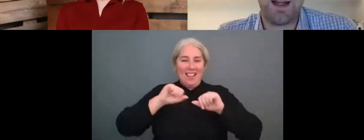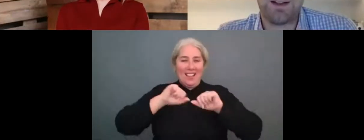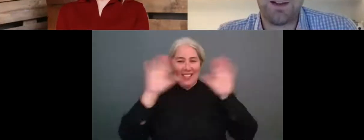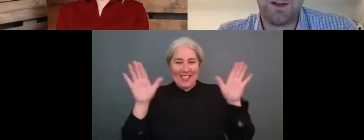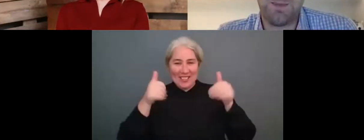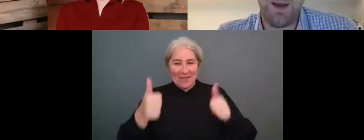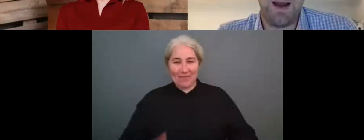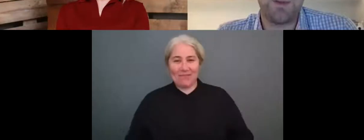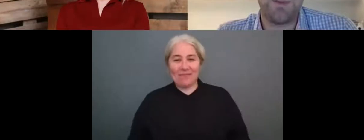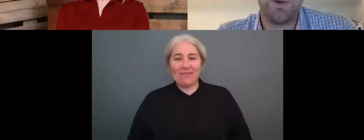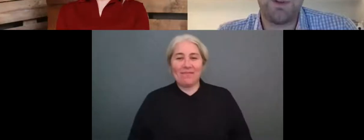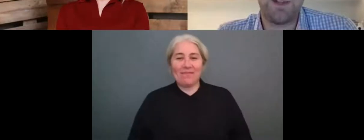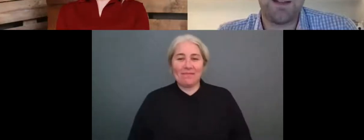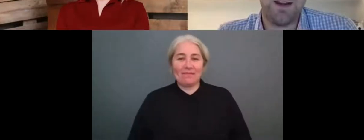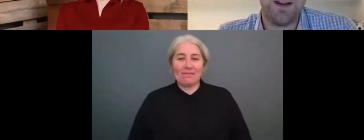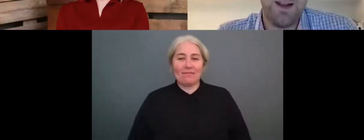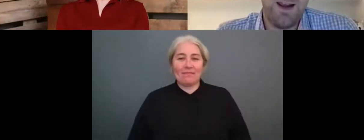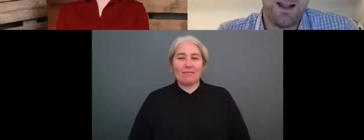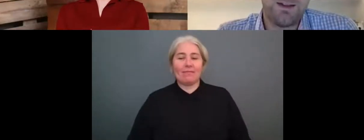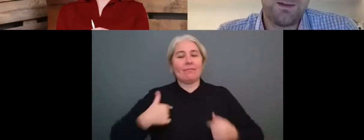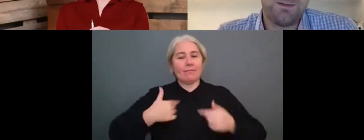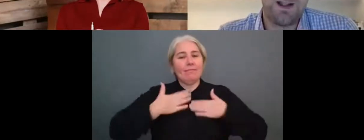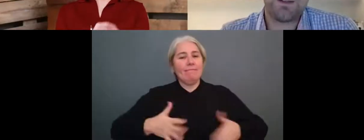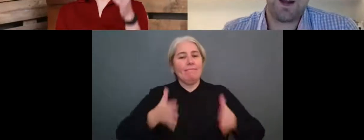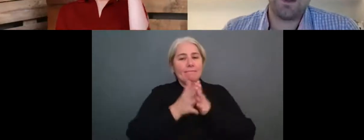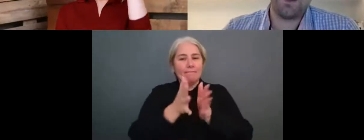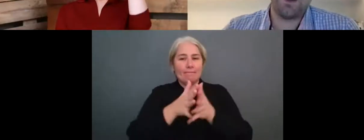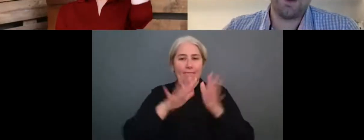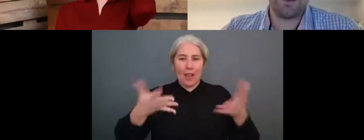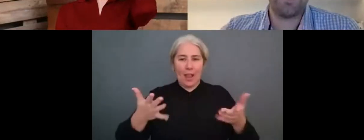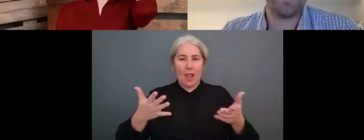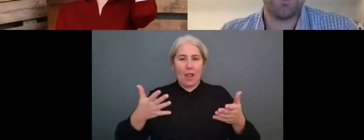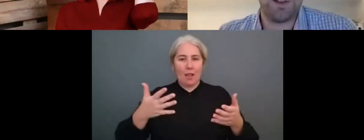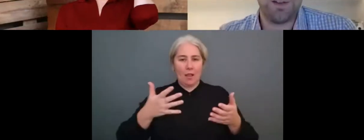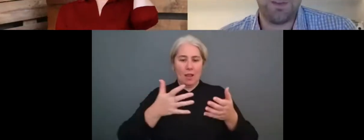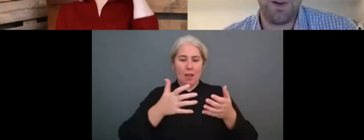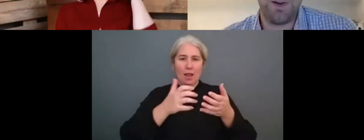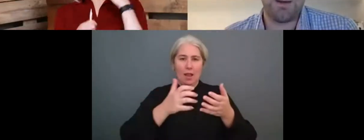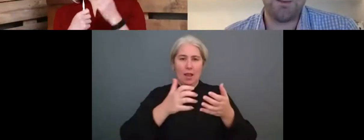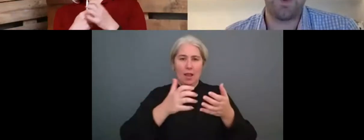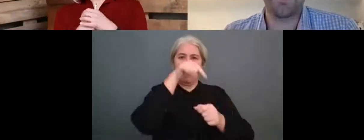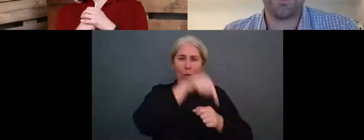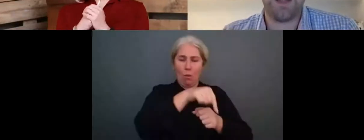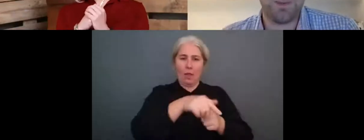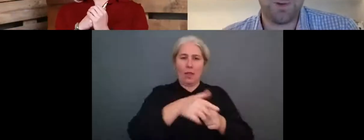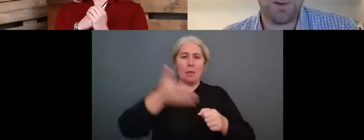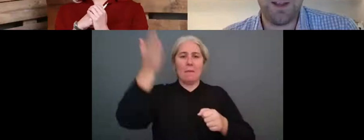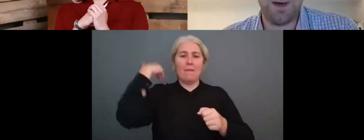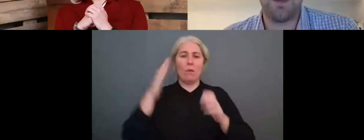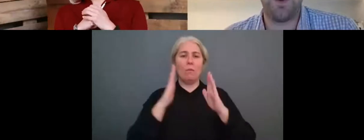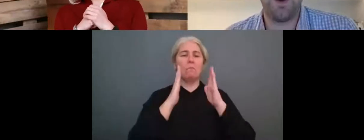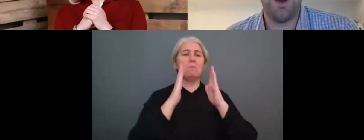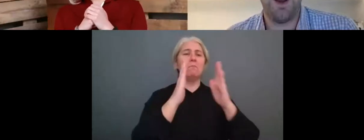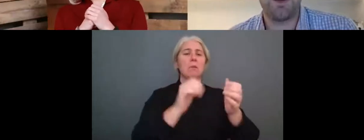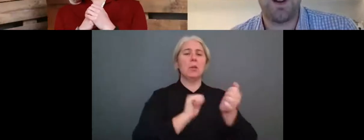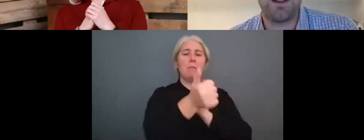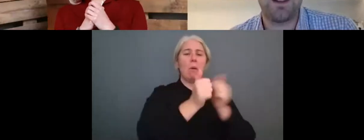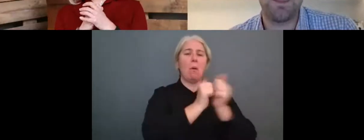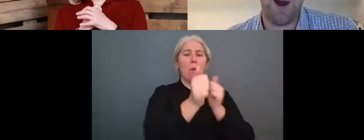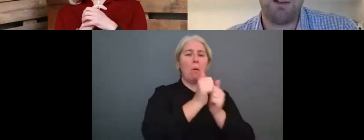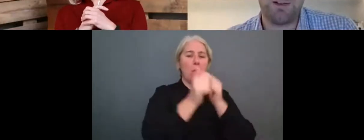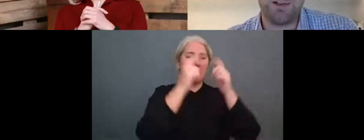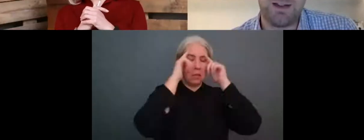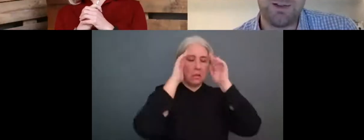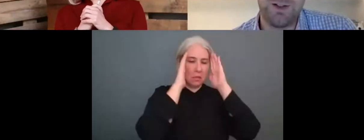to give some anecdotes about how the sports sector has really started to transition to be more sustainable itself. But hopefully